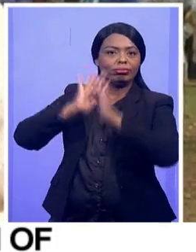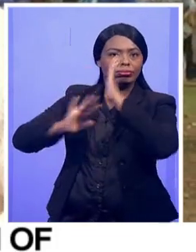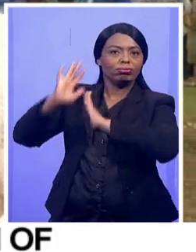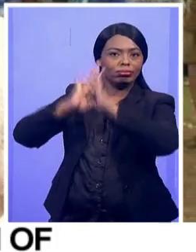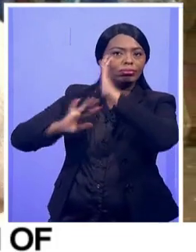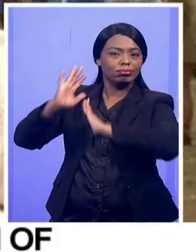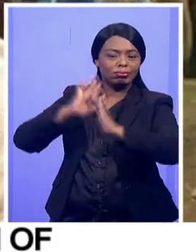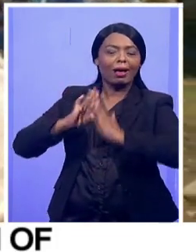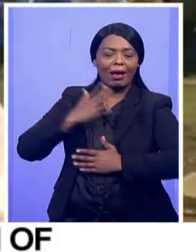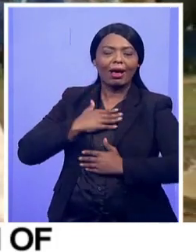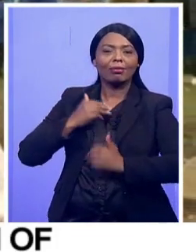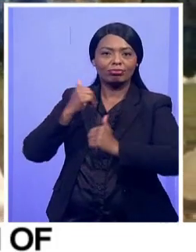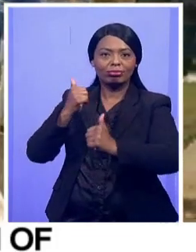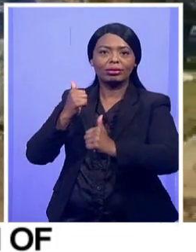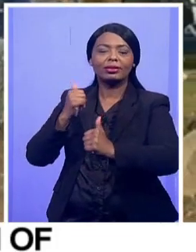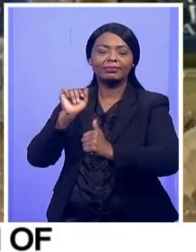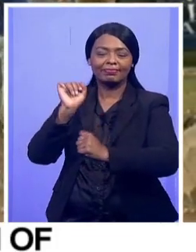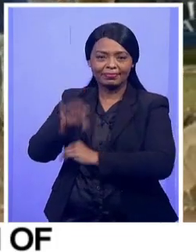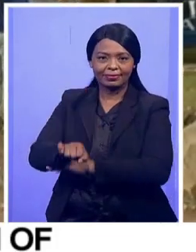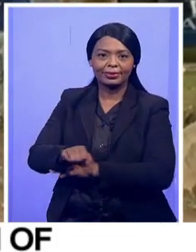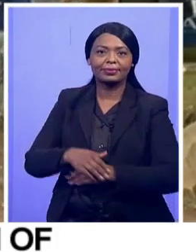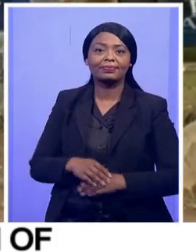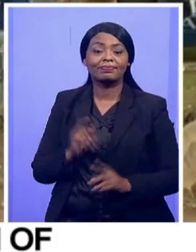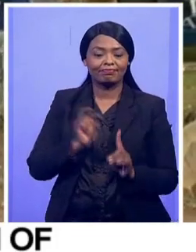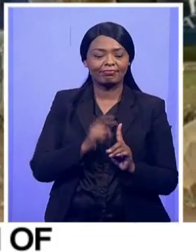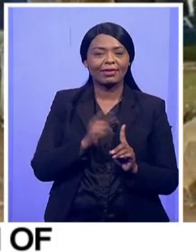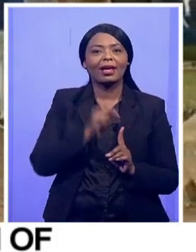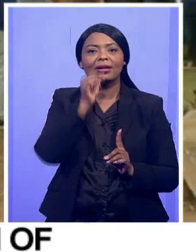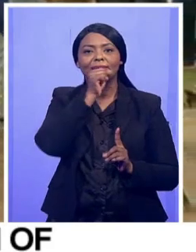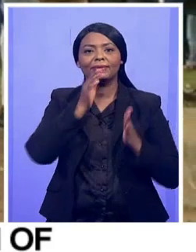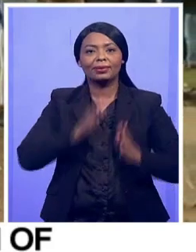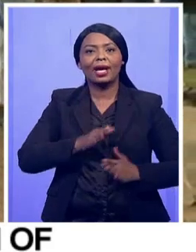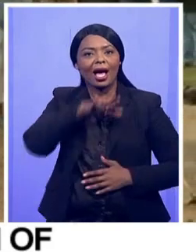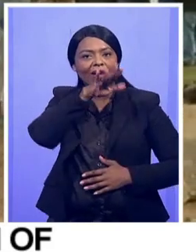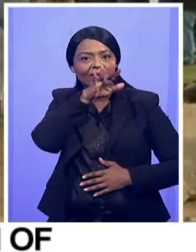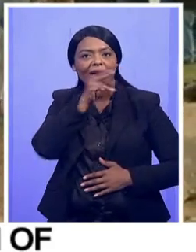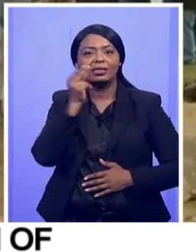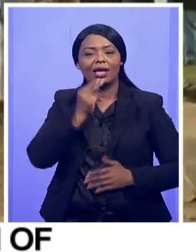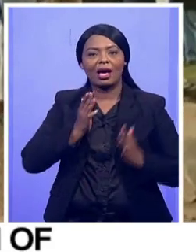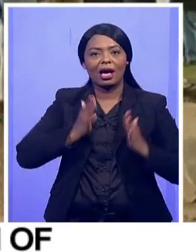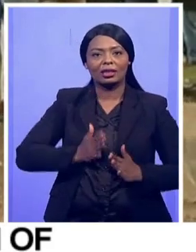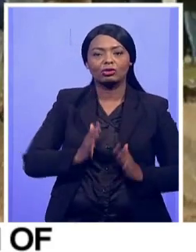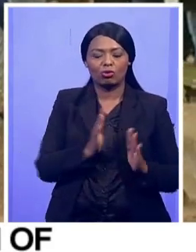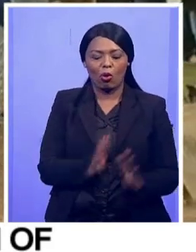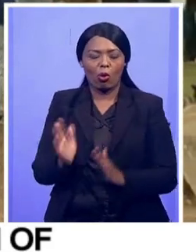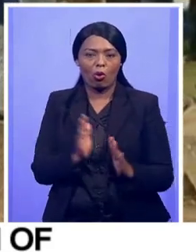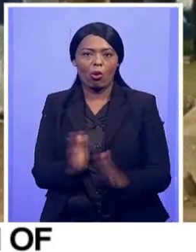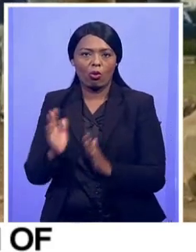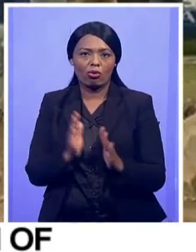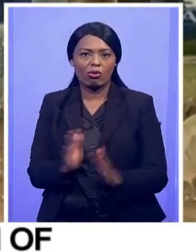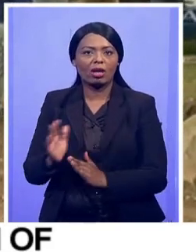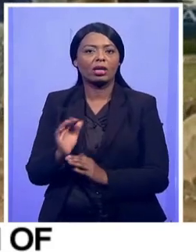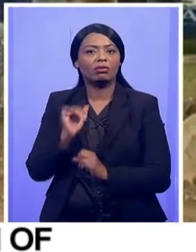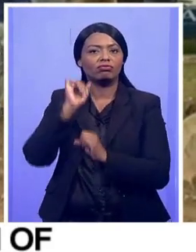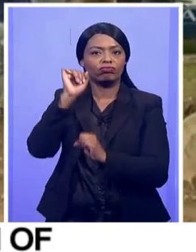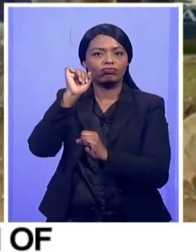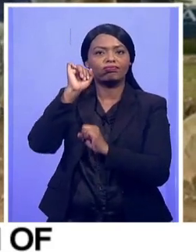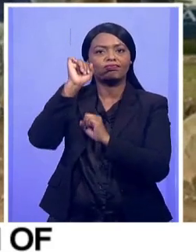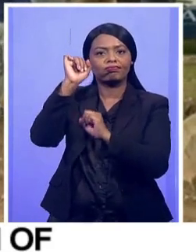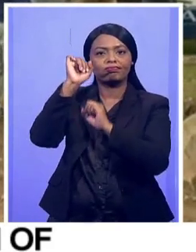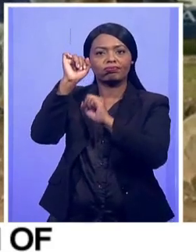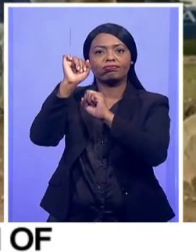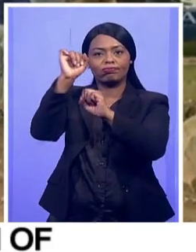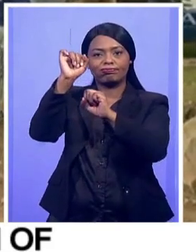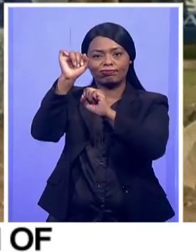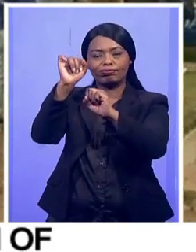it. Of course, Herman Kleinans there, one of the Afrikaans artists organized this, what is called a protest